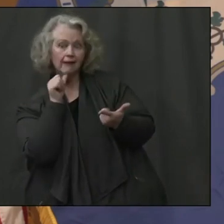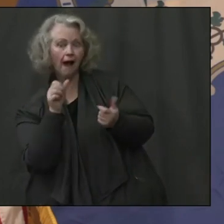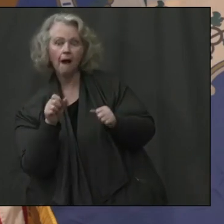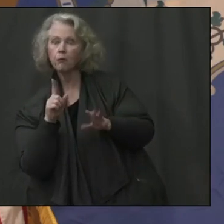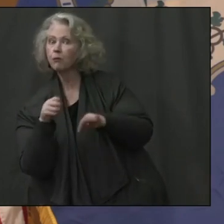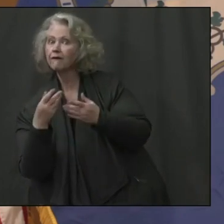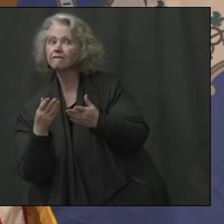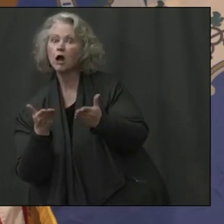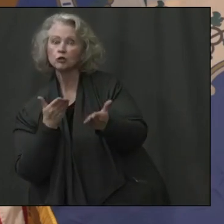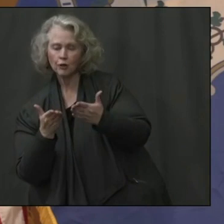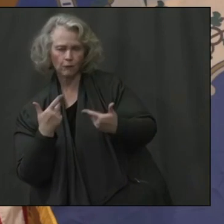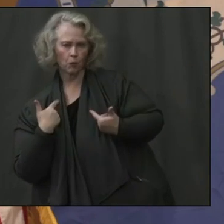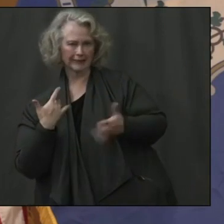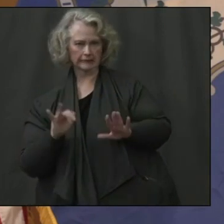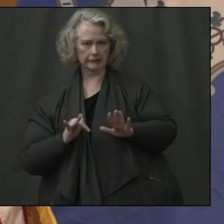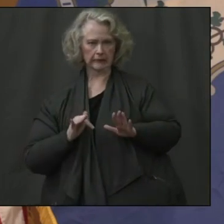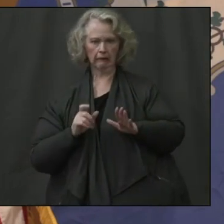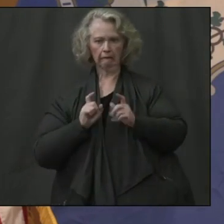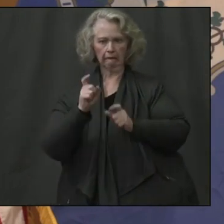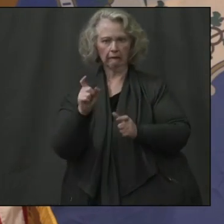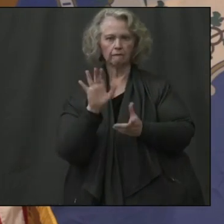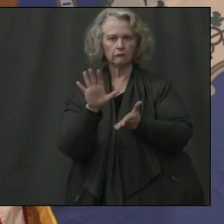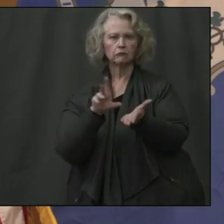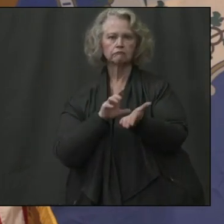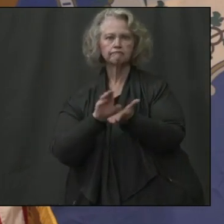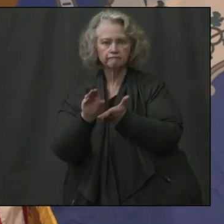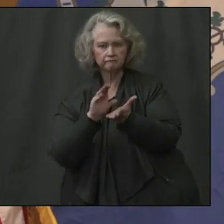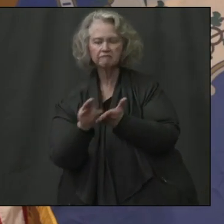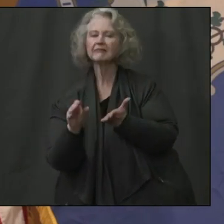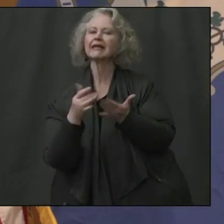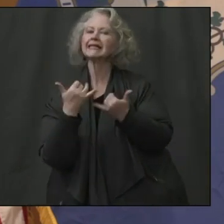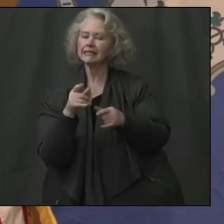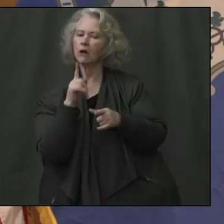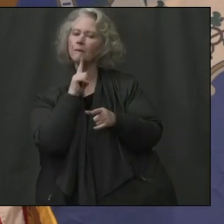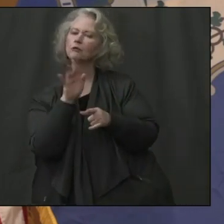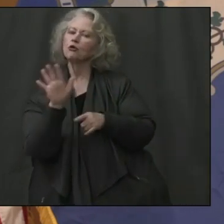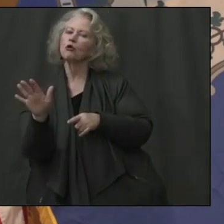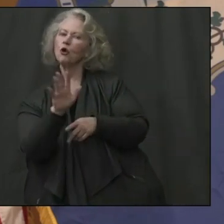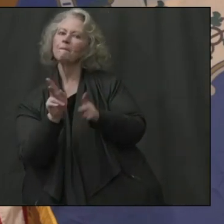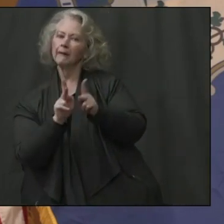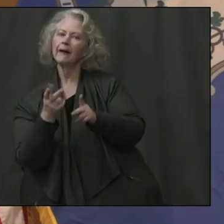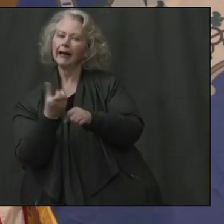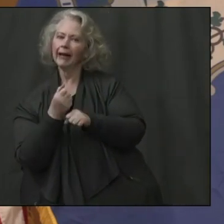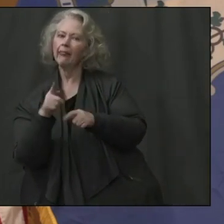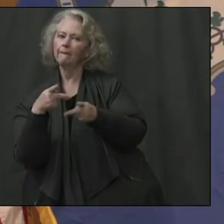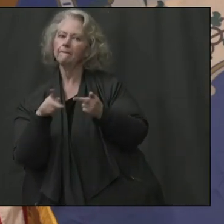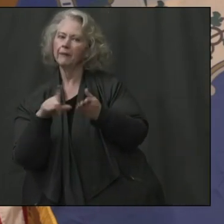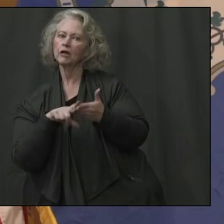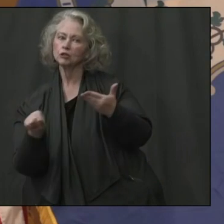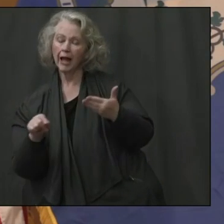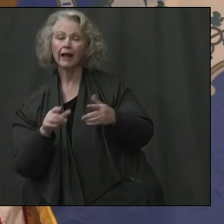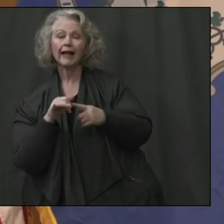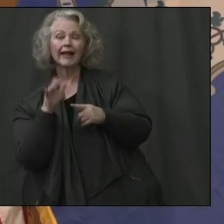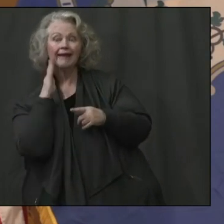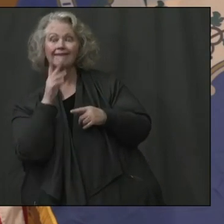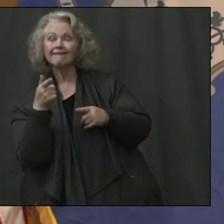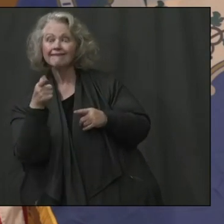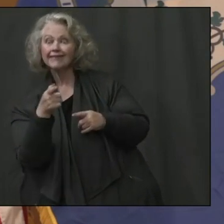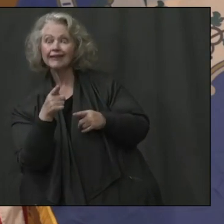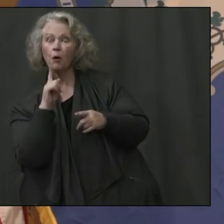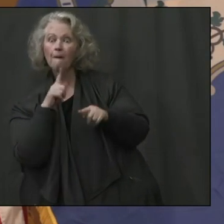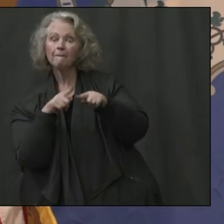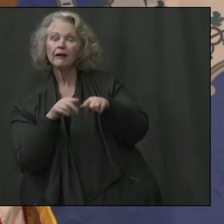that those employees continue to receive, um, a paycheck. And those nonprofits that are paid based on a fee for service are